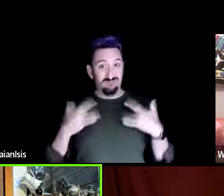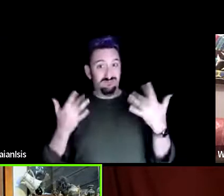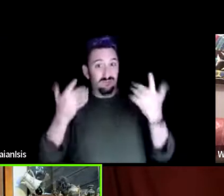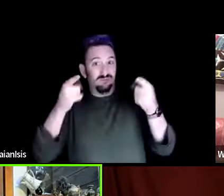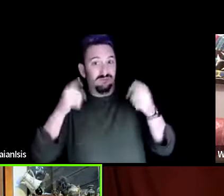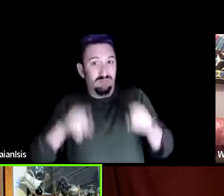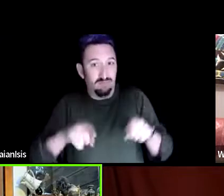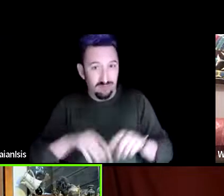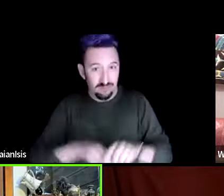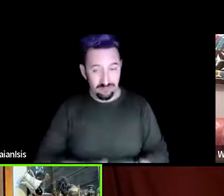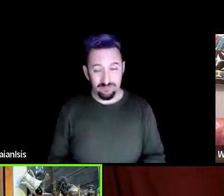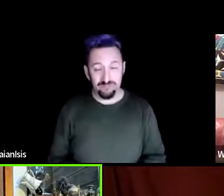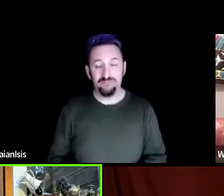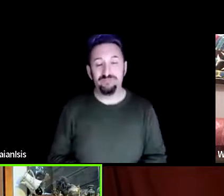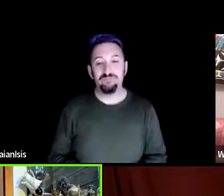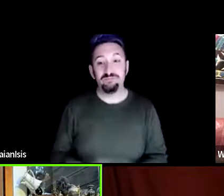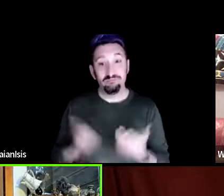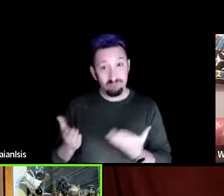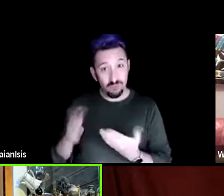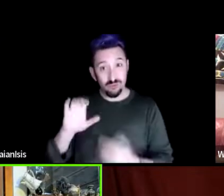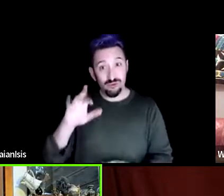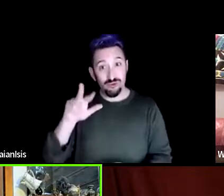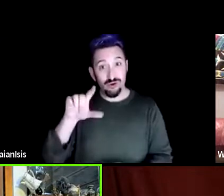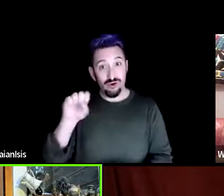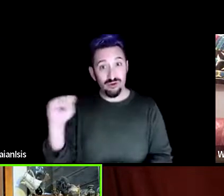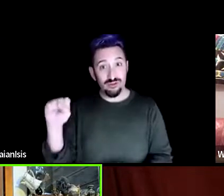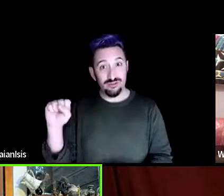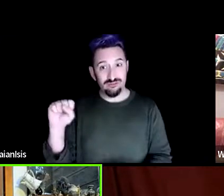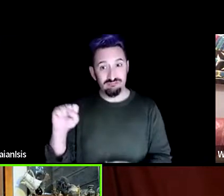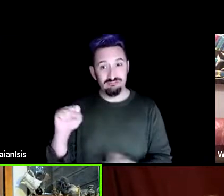So, Charles, ground us.